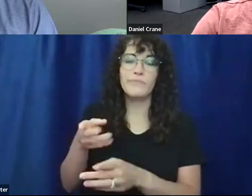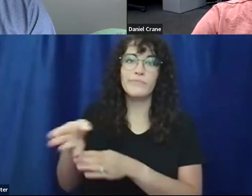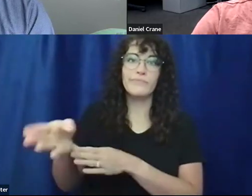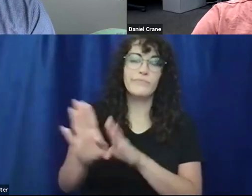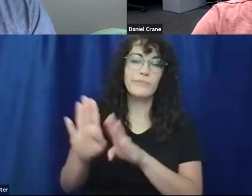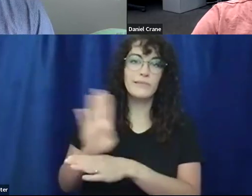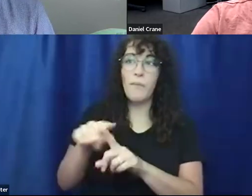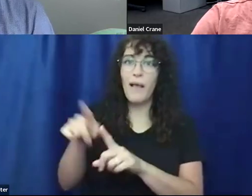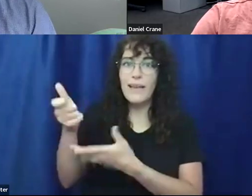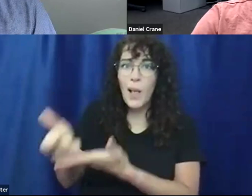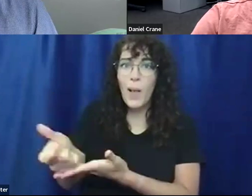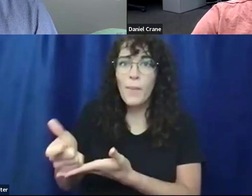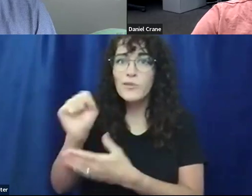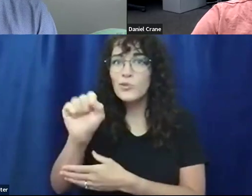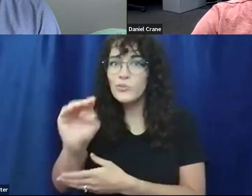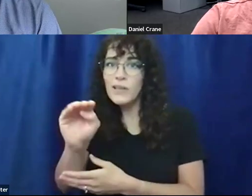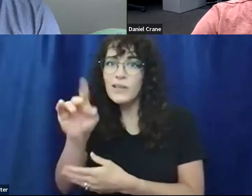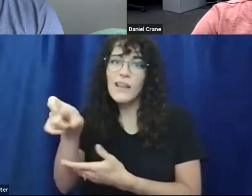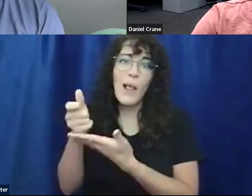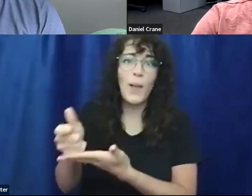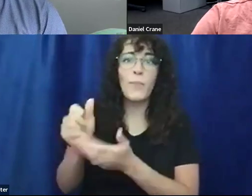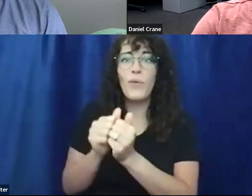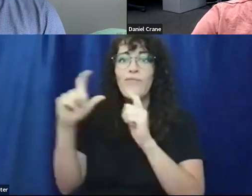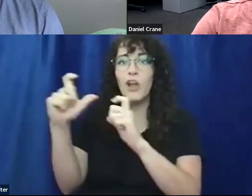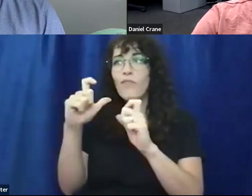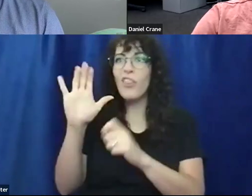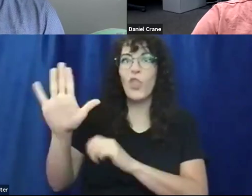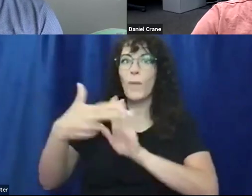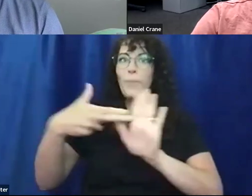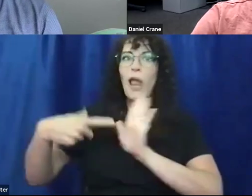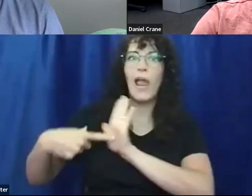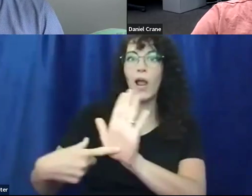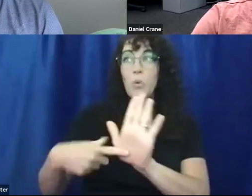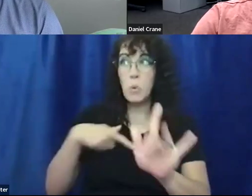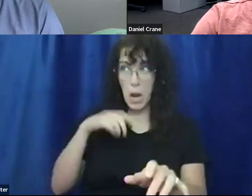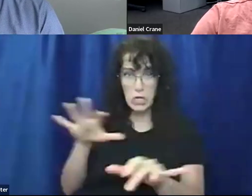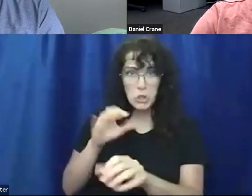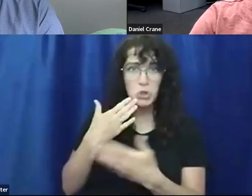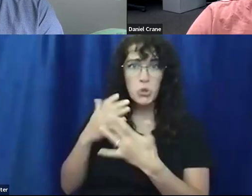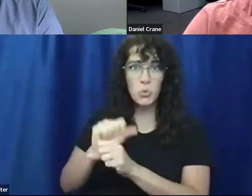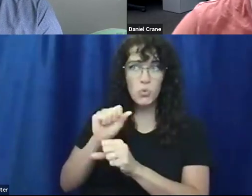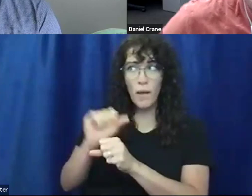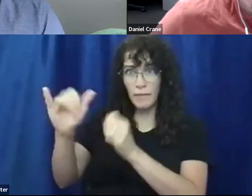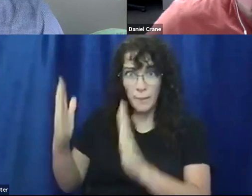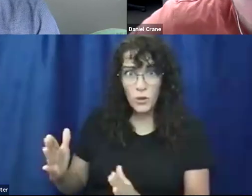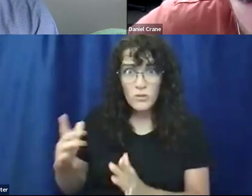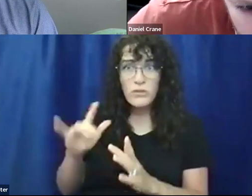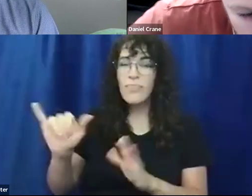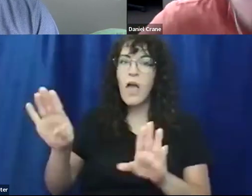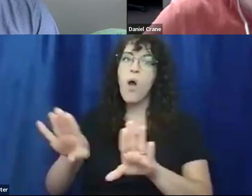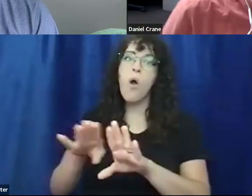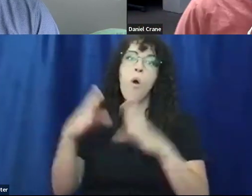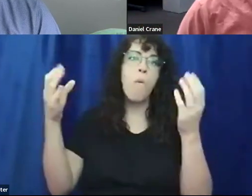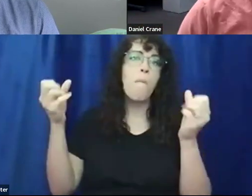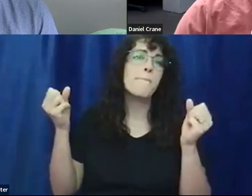social media. They needed help with photography. They needed help with their brand. I did really good work for that individual that opened up many doors for